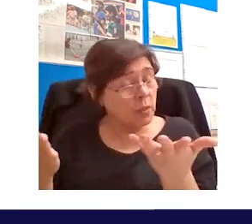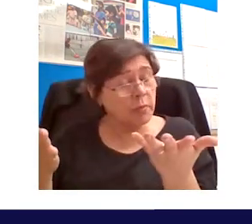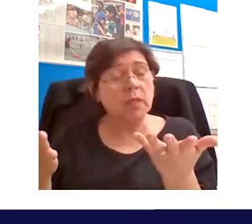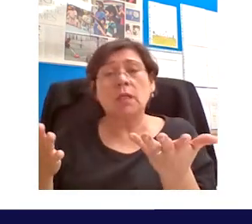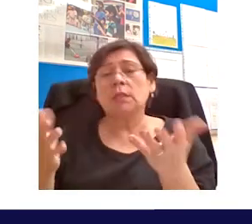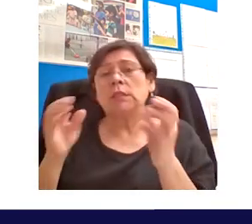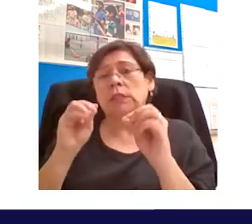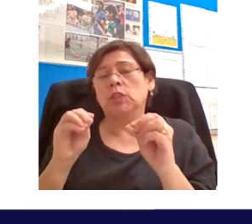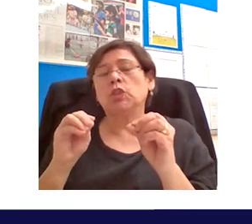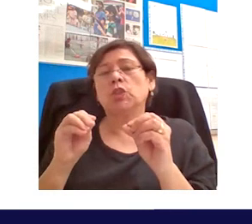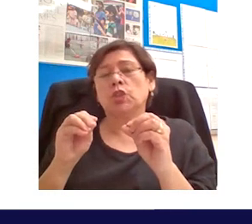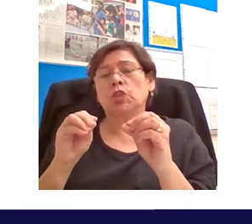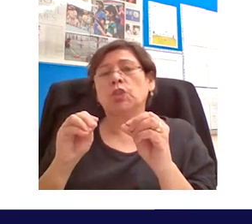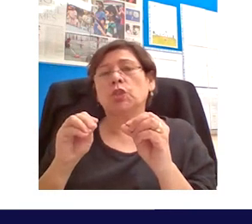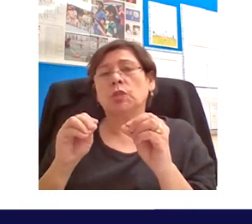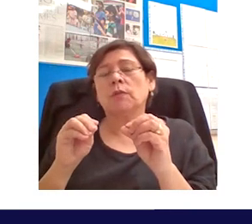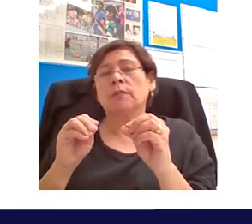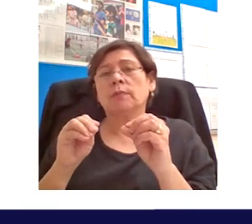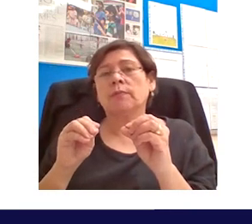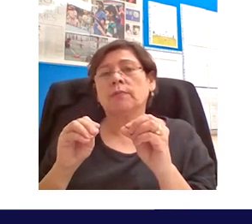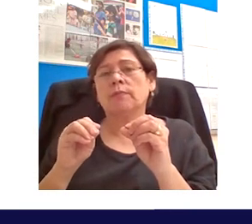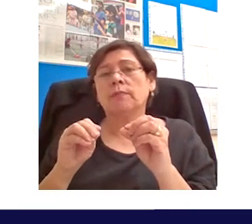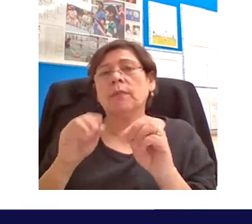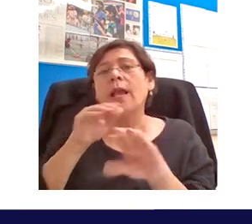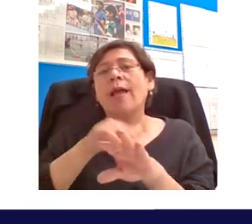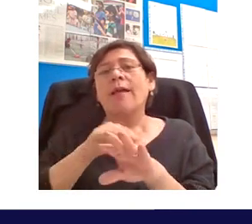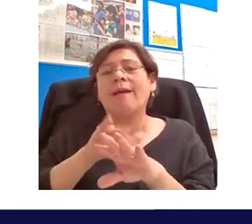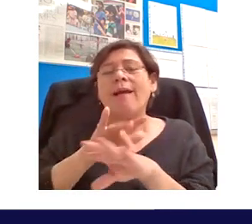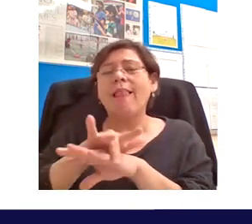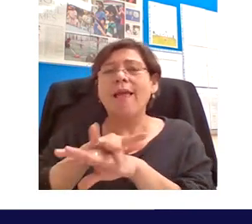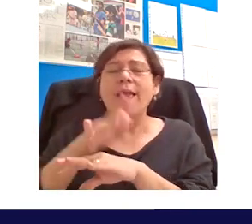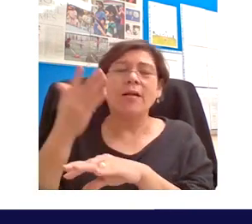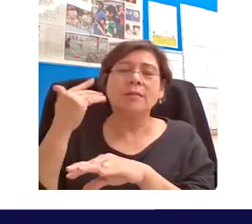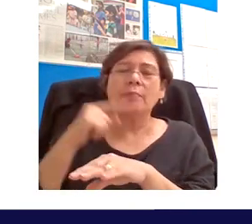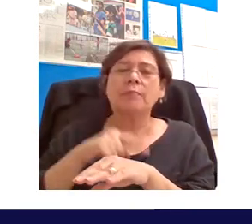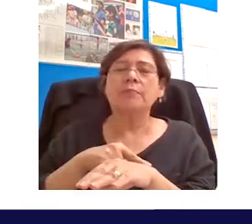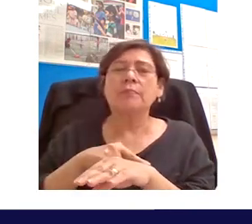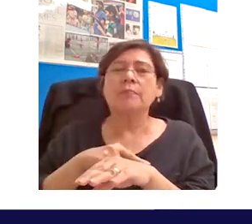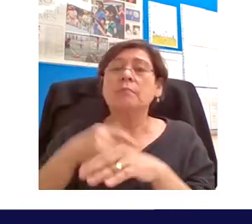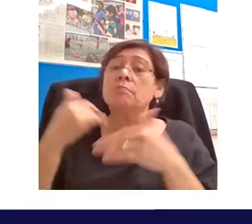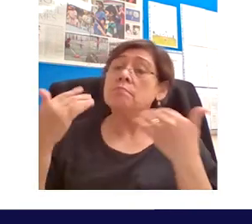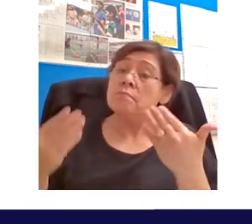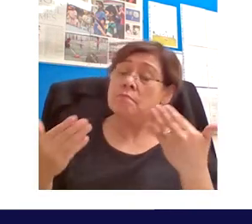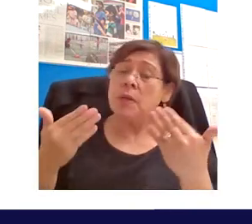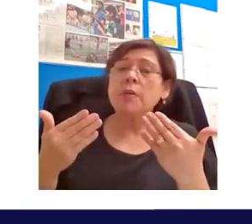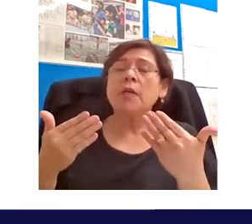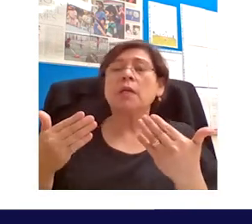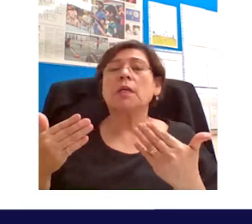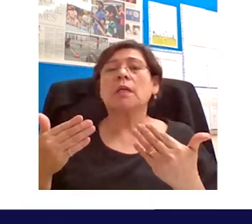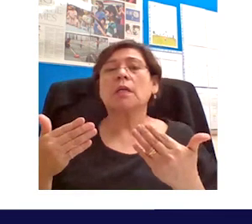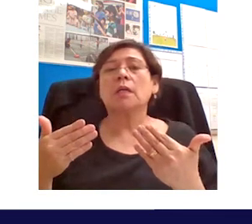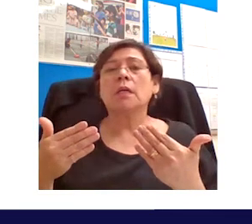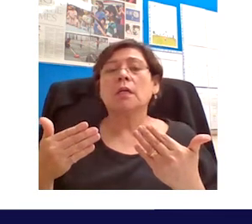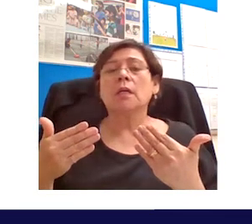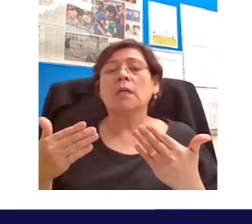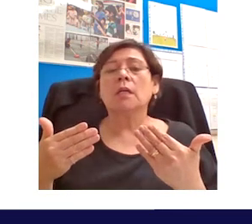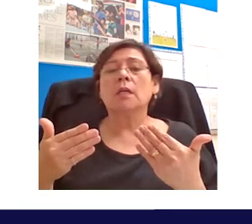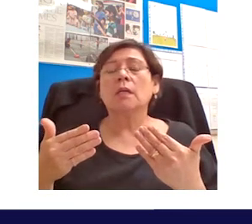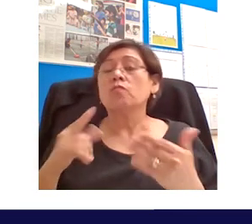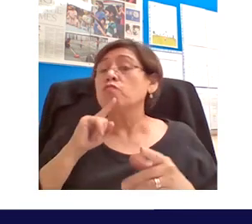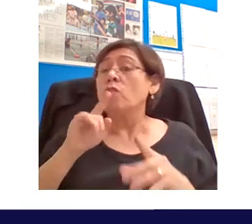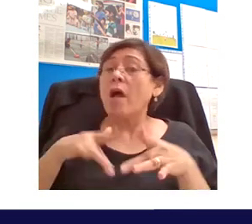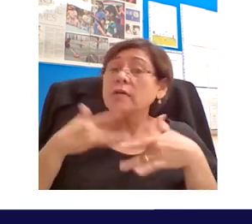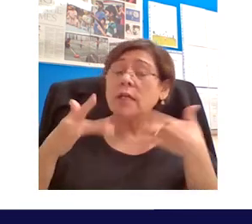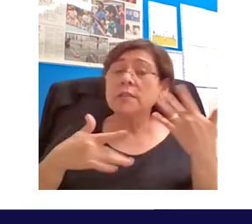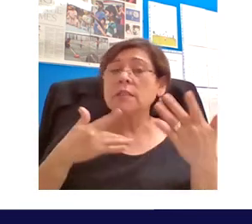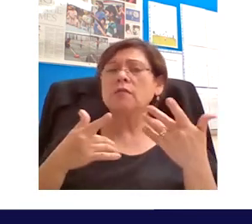then and then uh uh at the earlier educational levels this is potentially an extremely exciting uh for a number